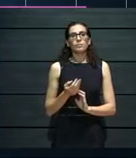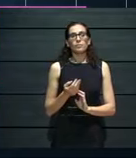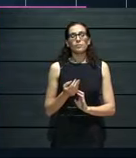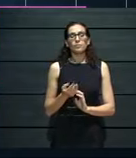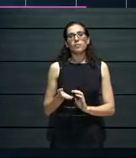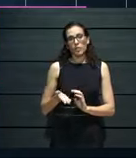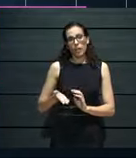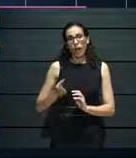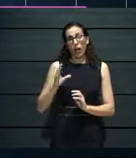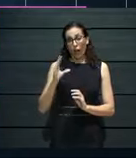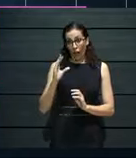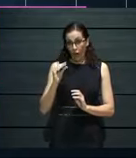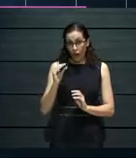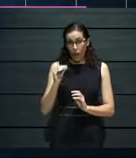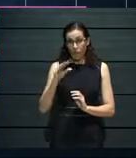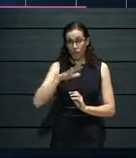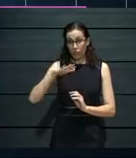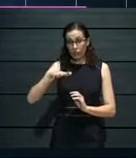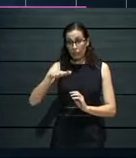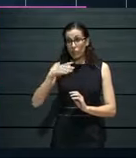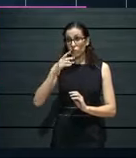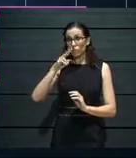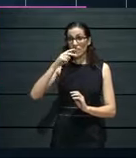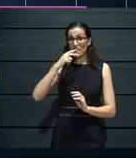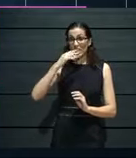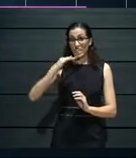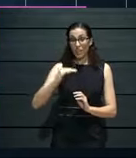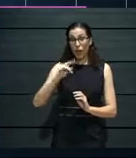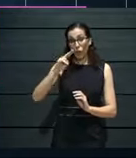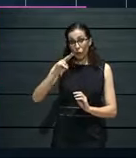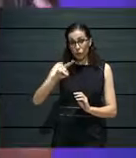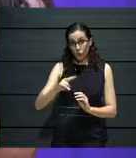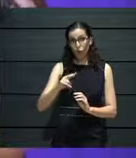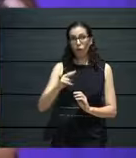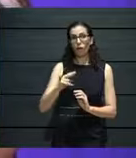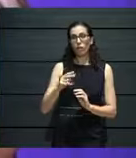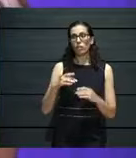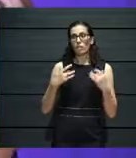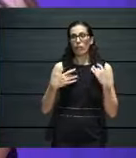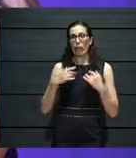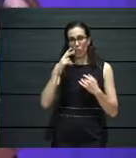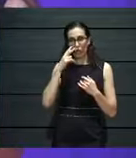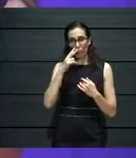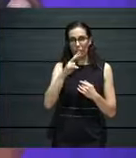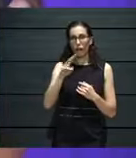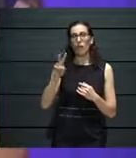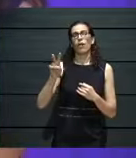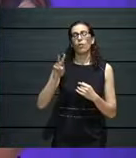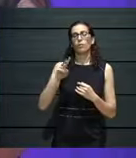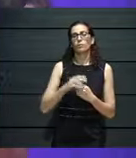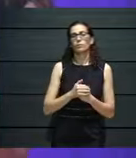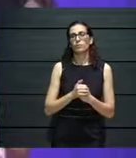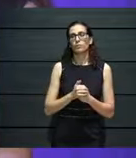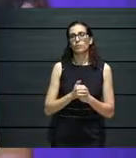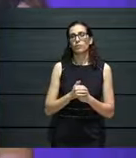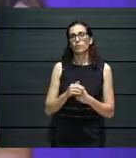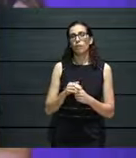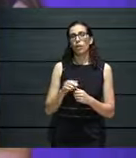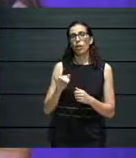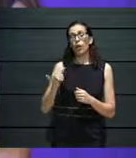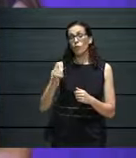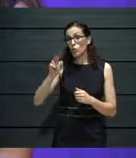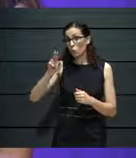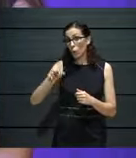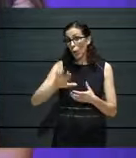following with, with the, with the younger audiences here. Yeah. It is also possibly linked to the platform in this